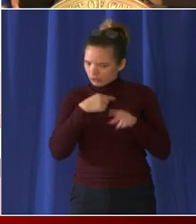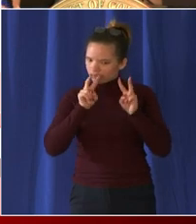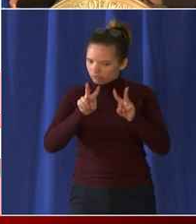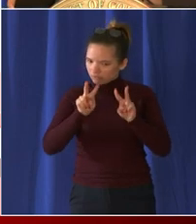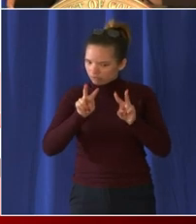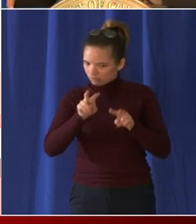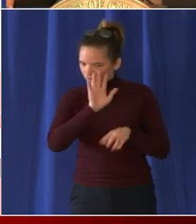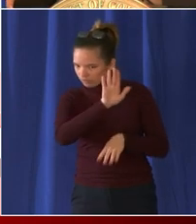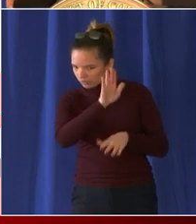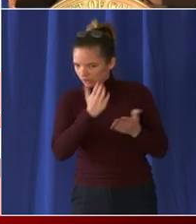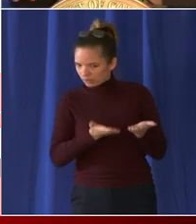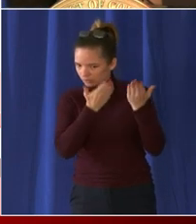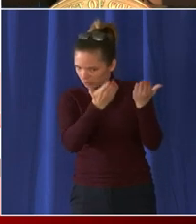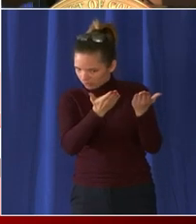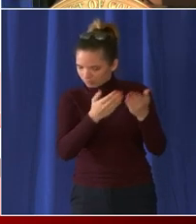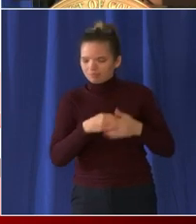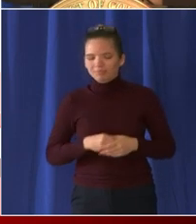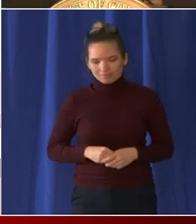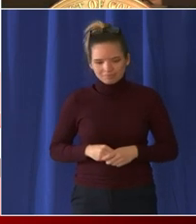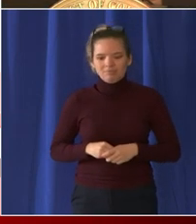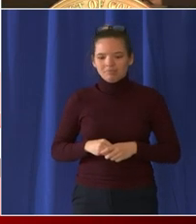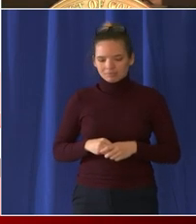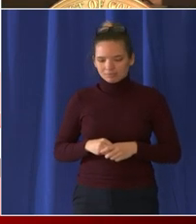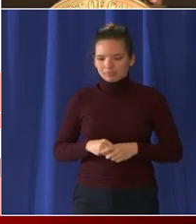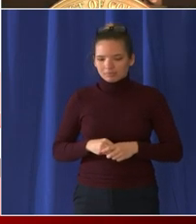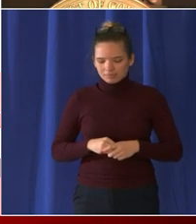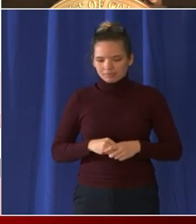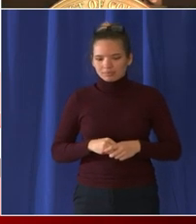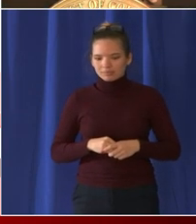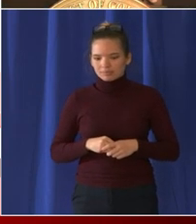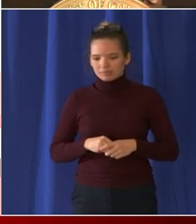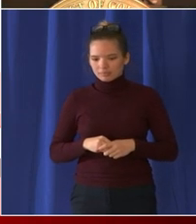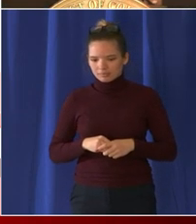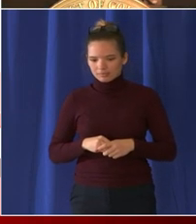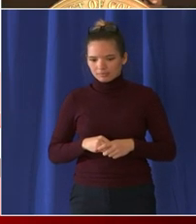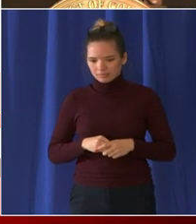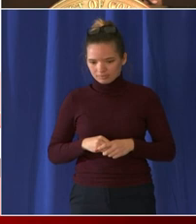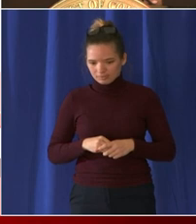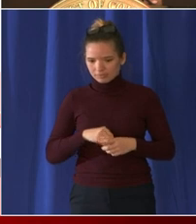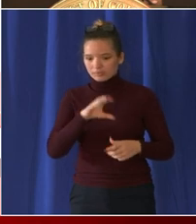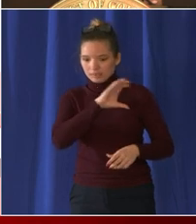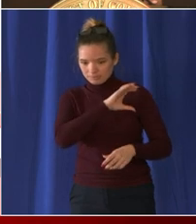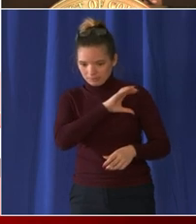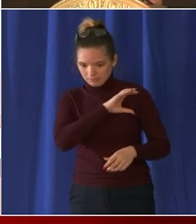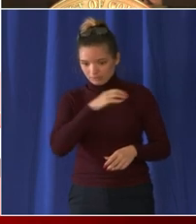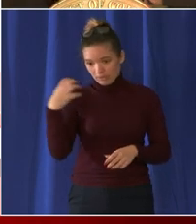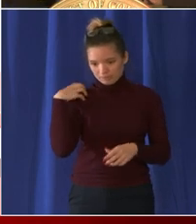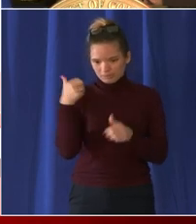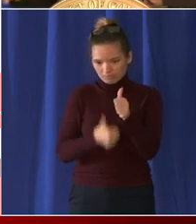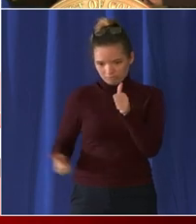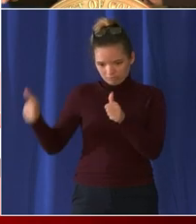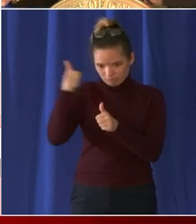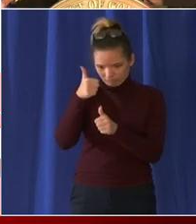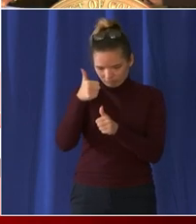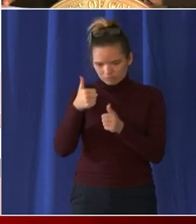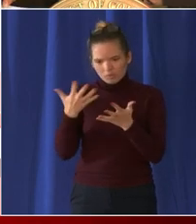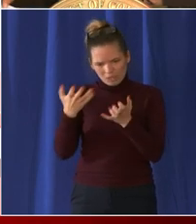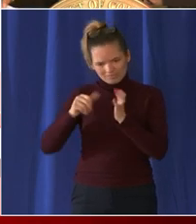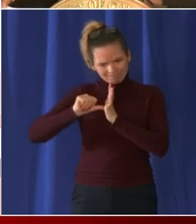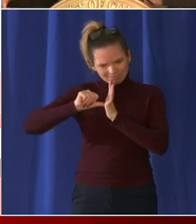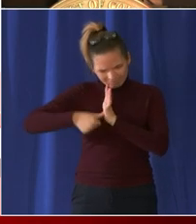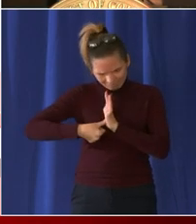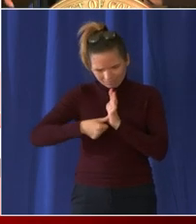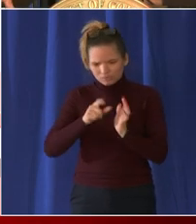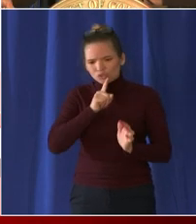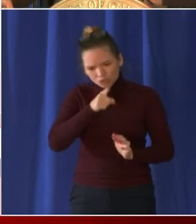the chief i know uh will emphasize this point as well in fact this was